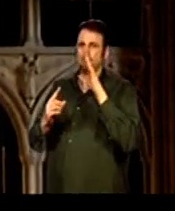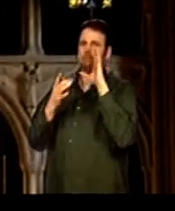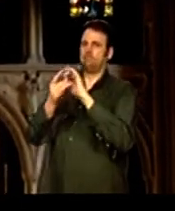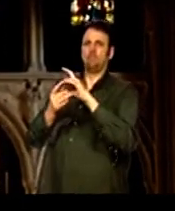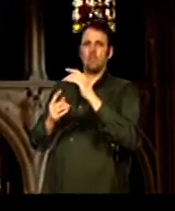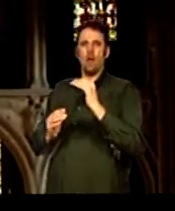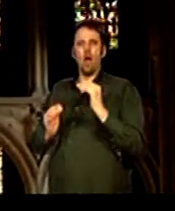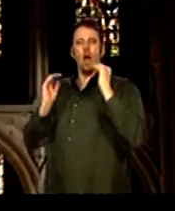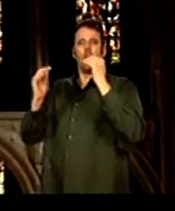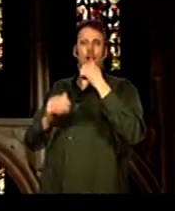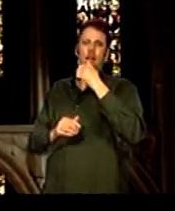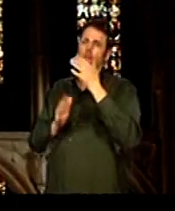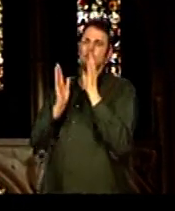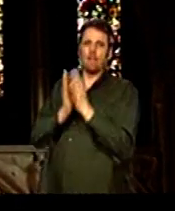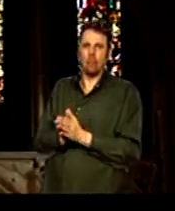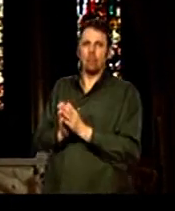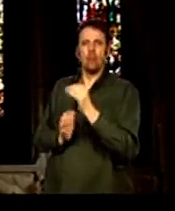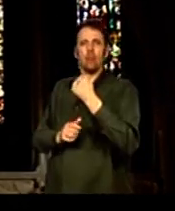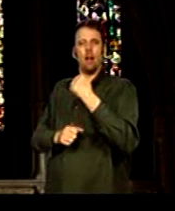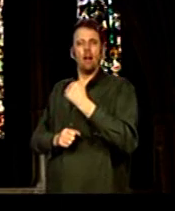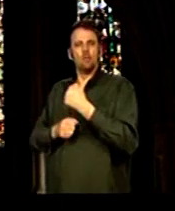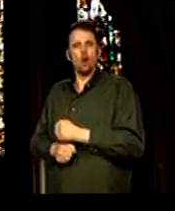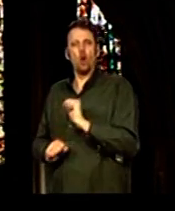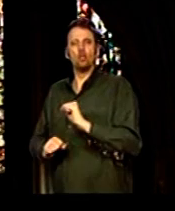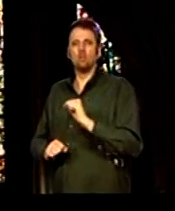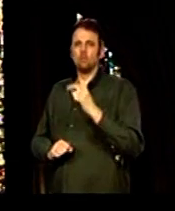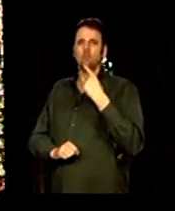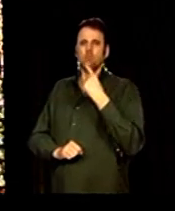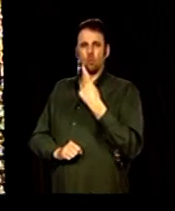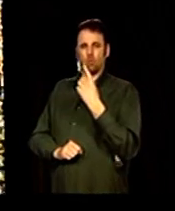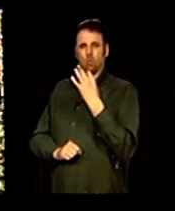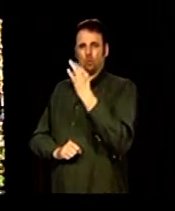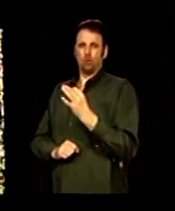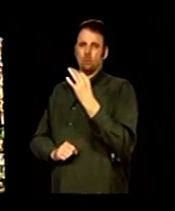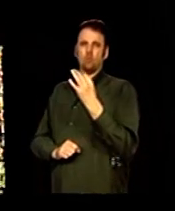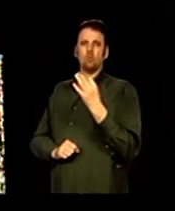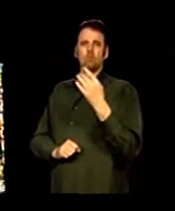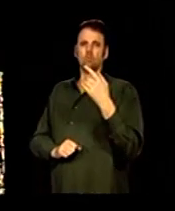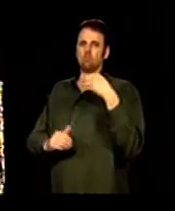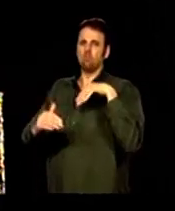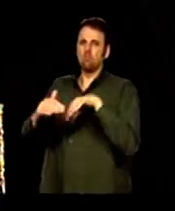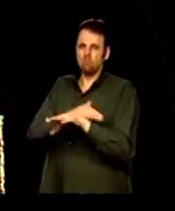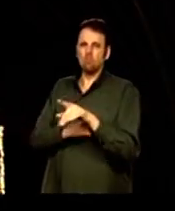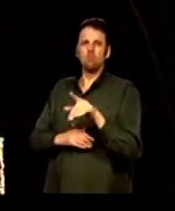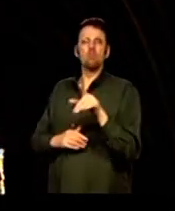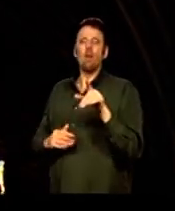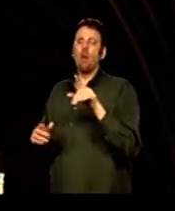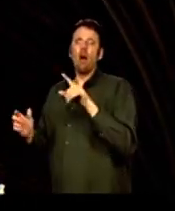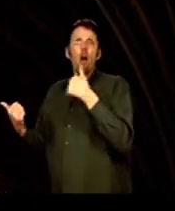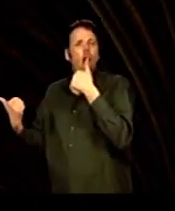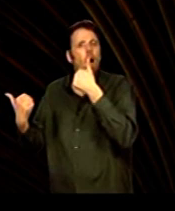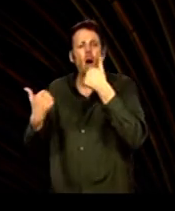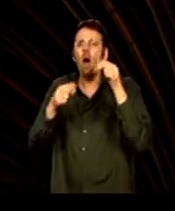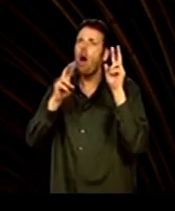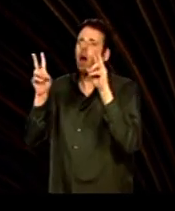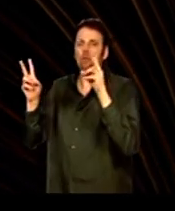is entirely at one with his high church faith. He said that the question to ask oneself on entering a church was not